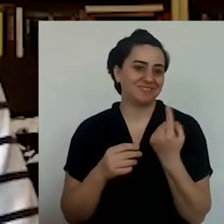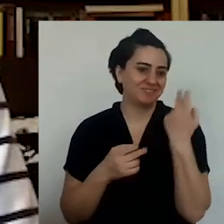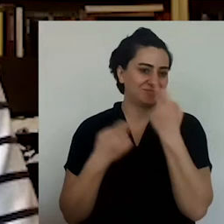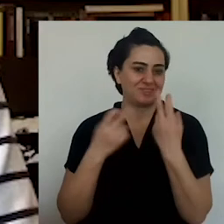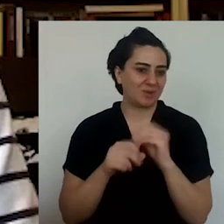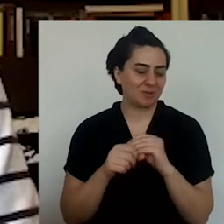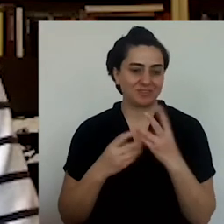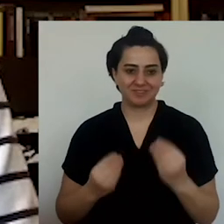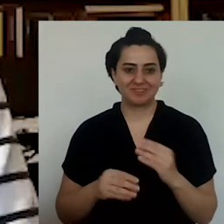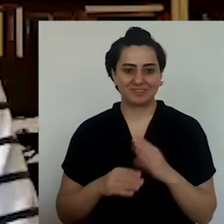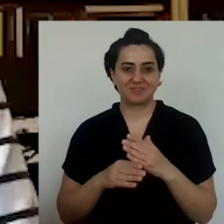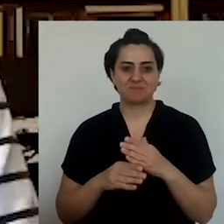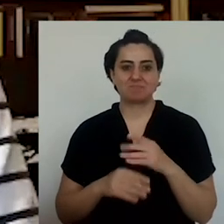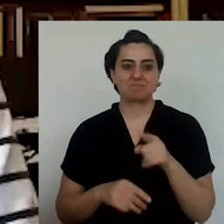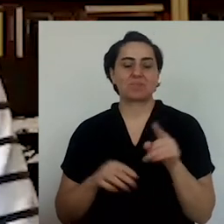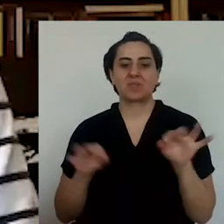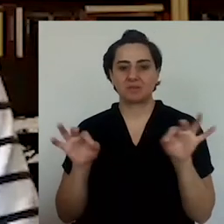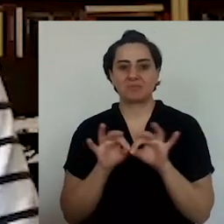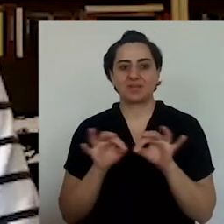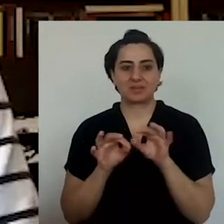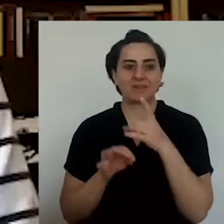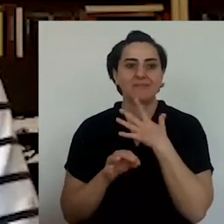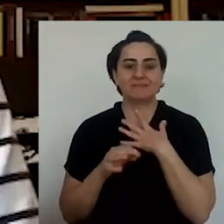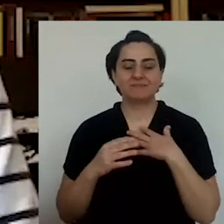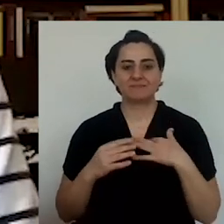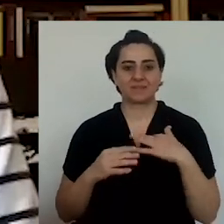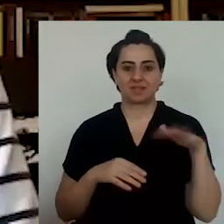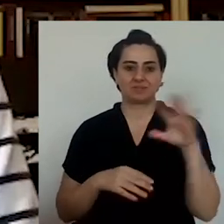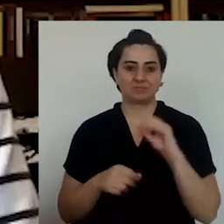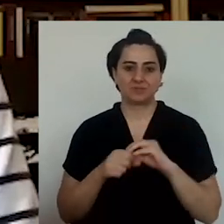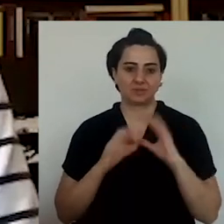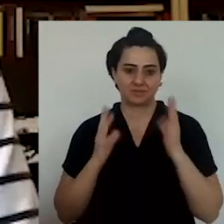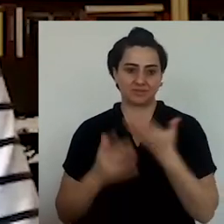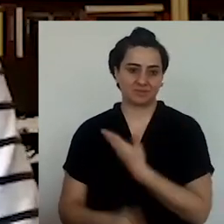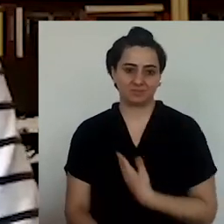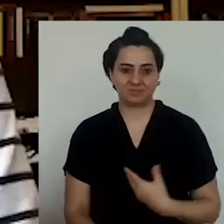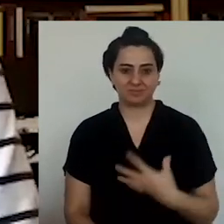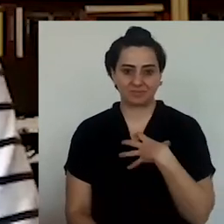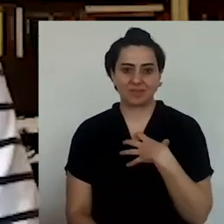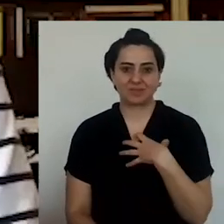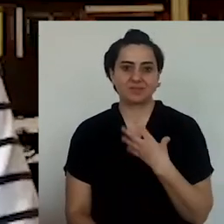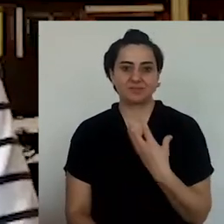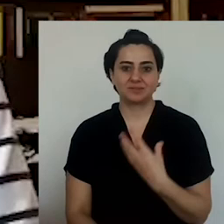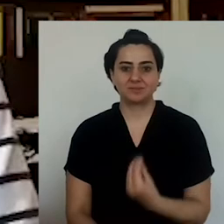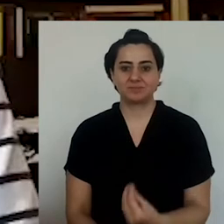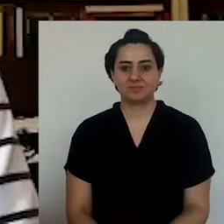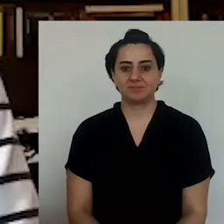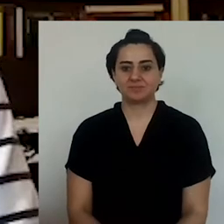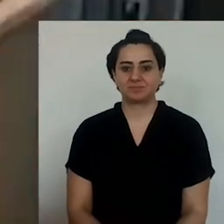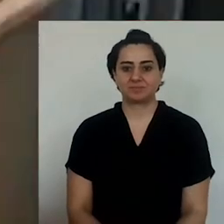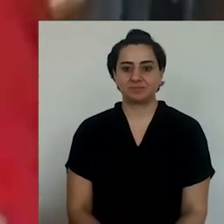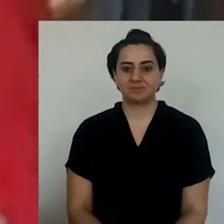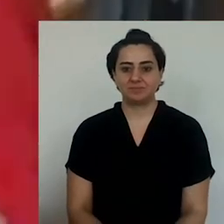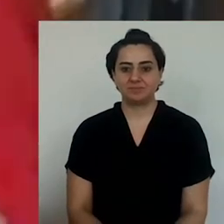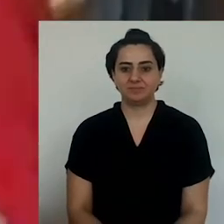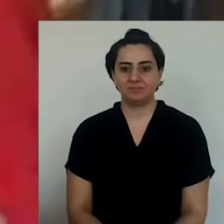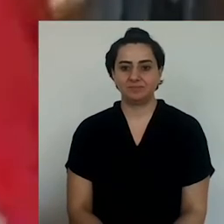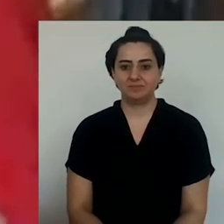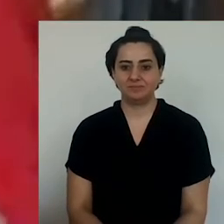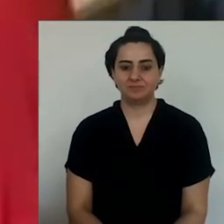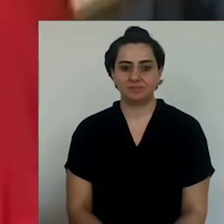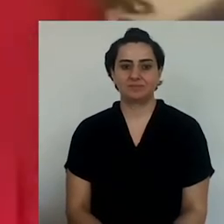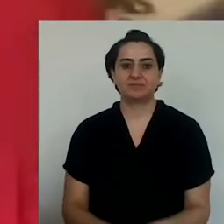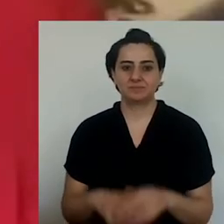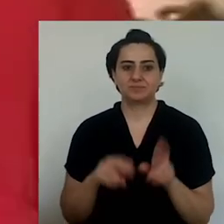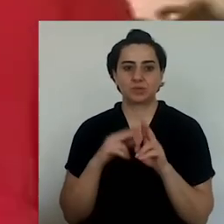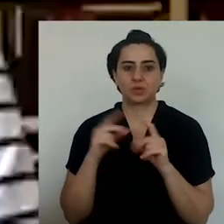For someone living in this region, this is a very important dish. I mean, I can't think of